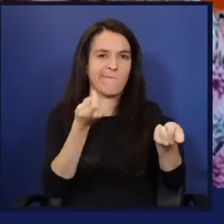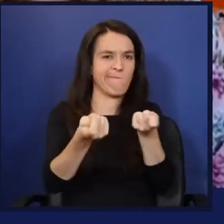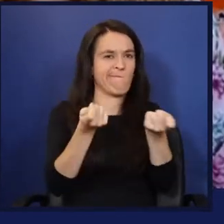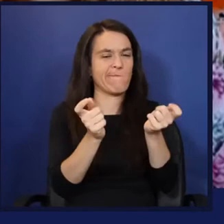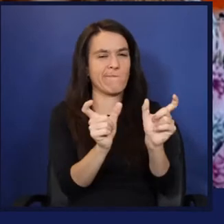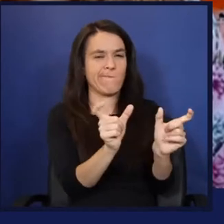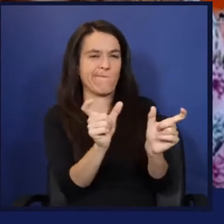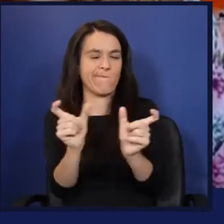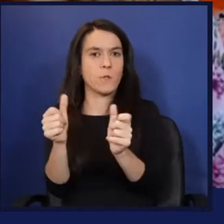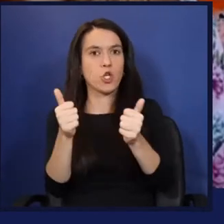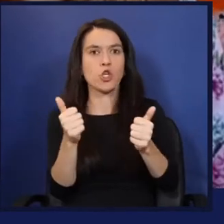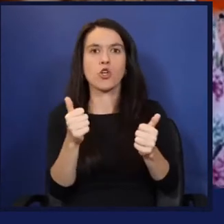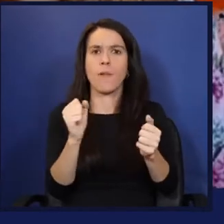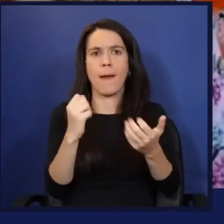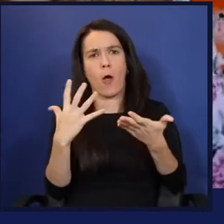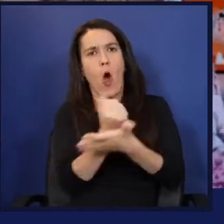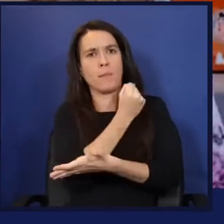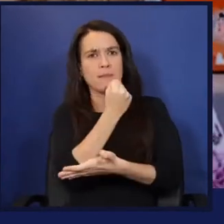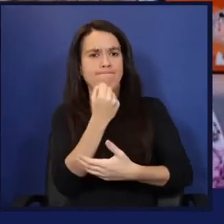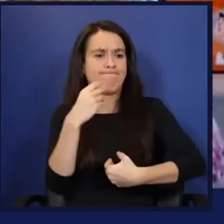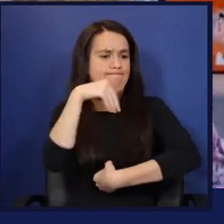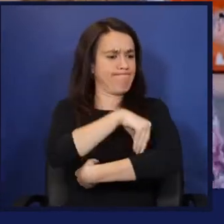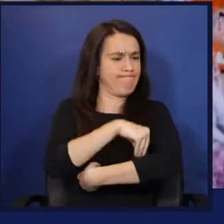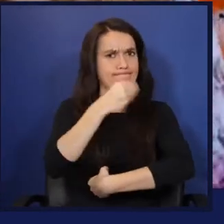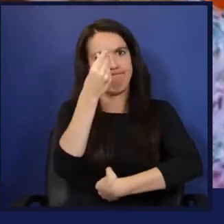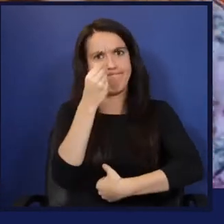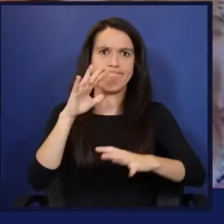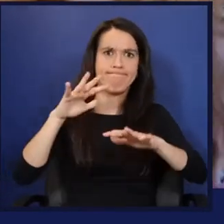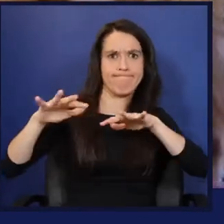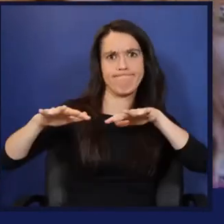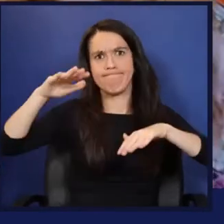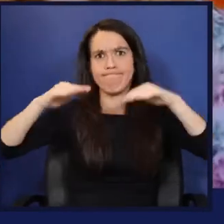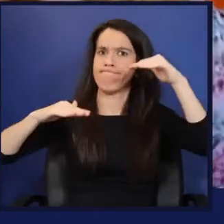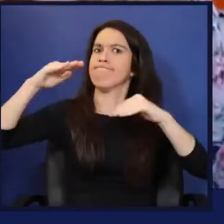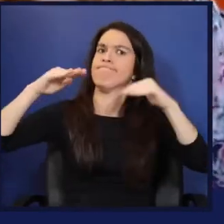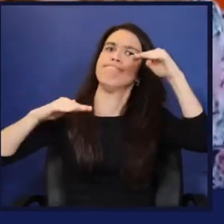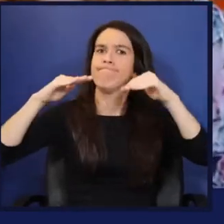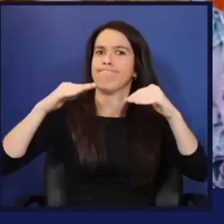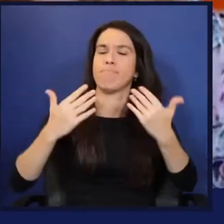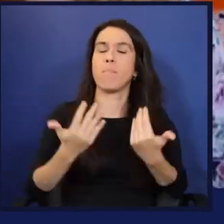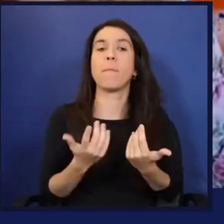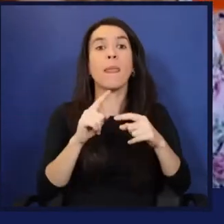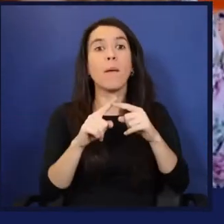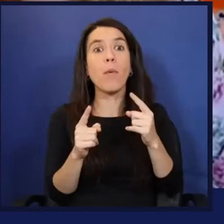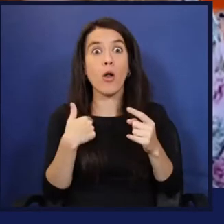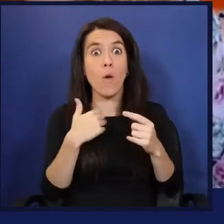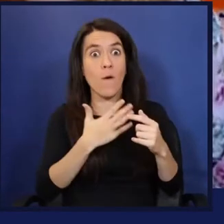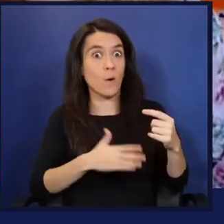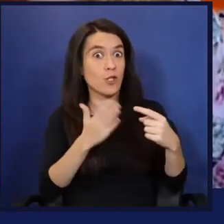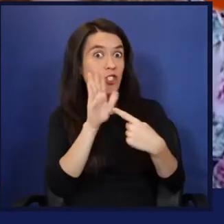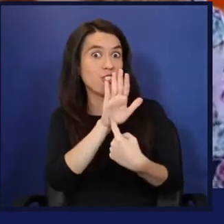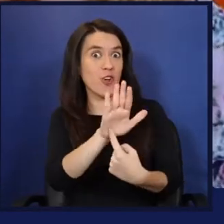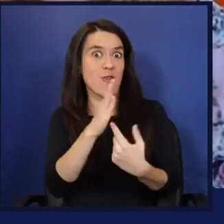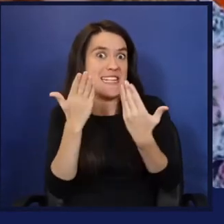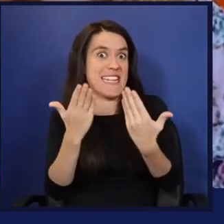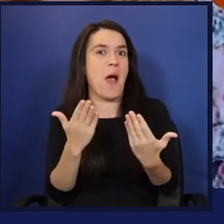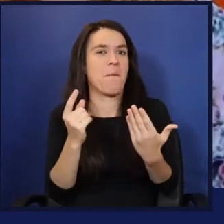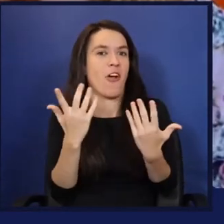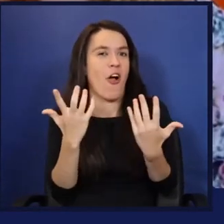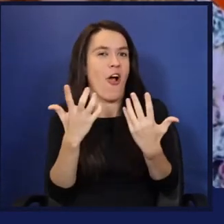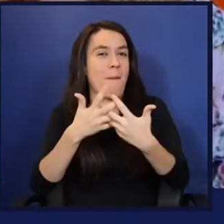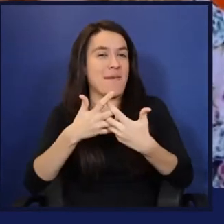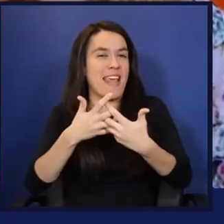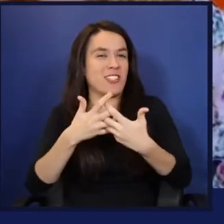cost and performance at the same time. But what I want to show you now is a combination of hardware